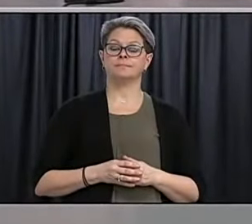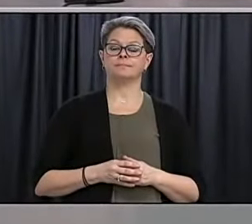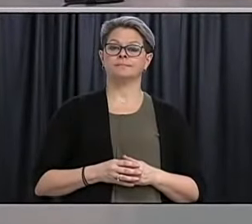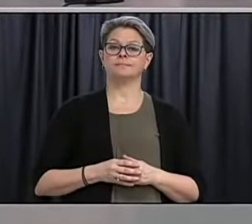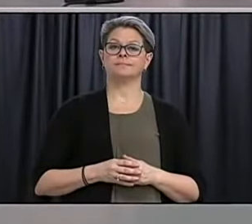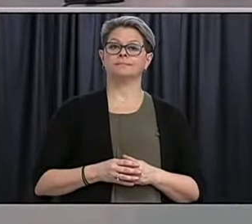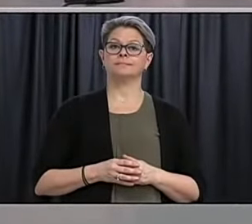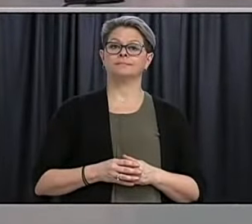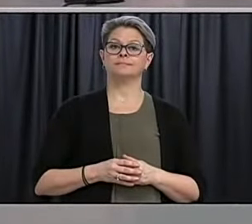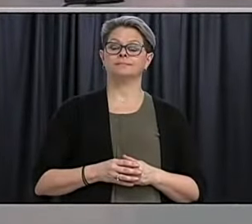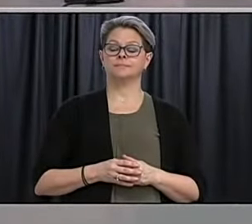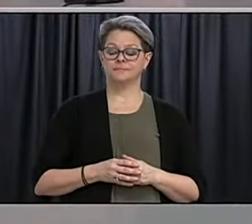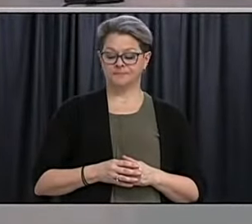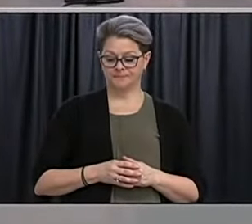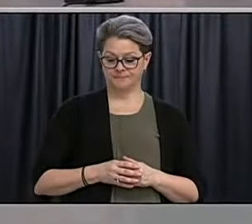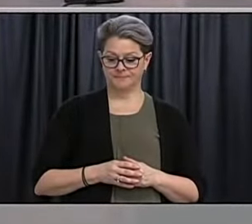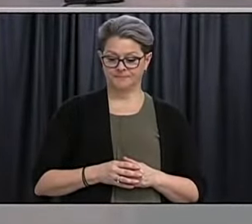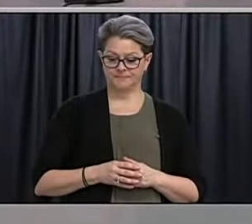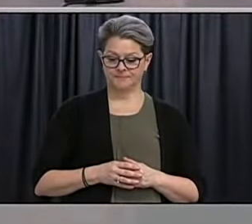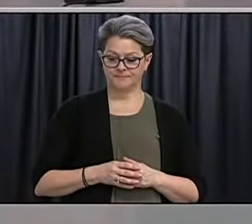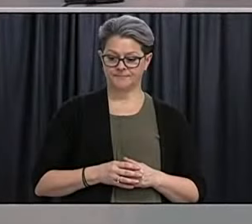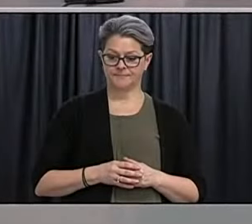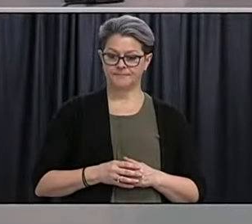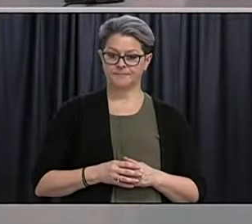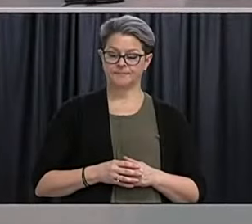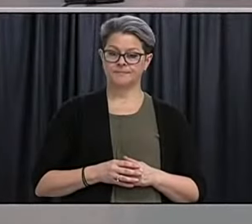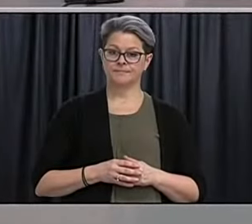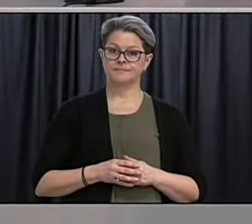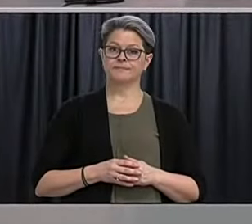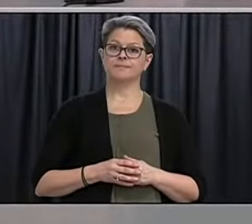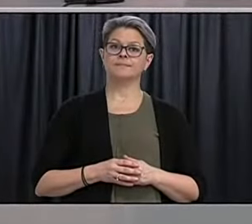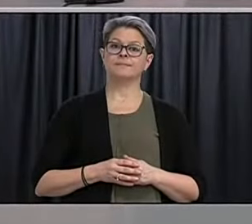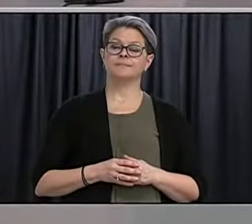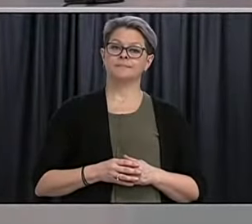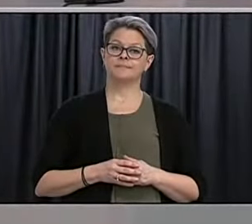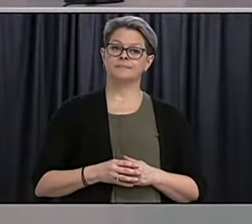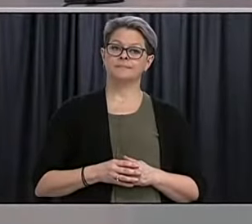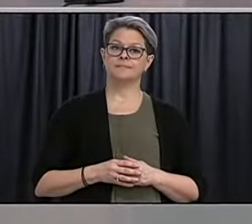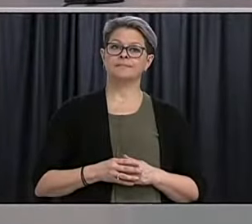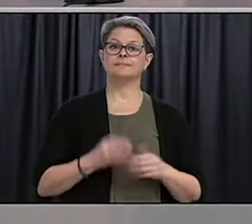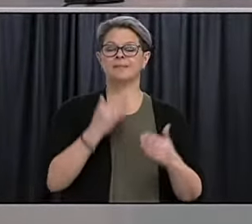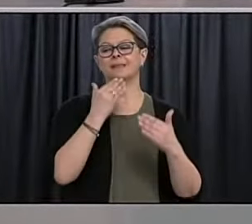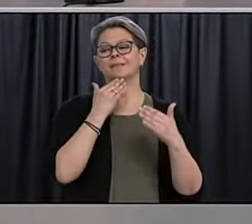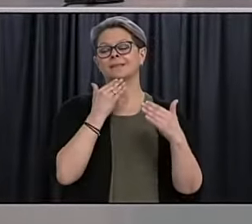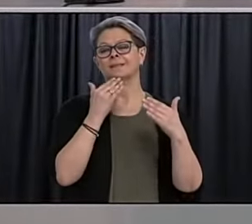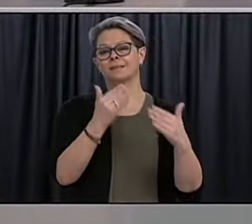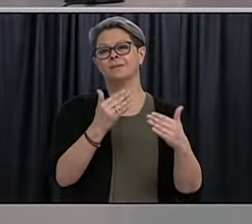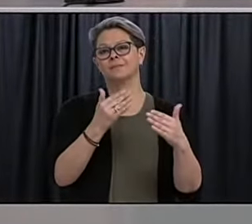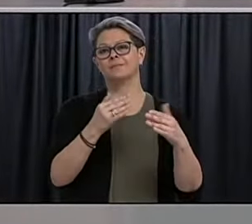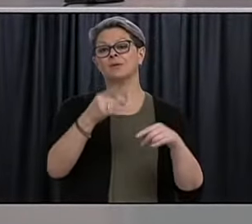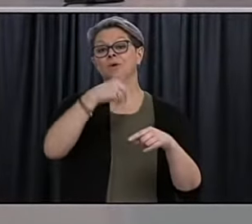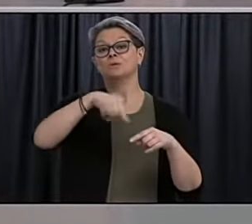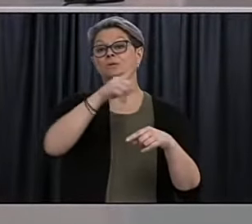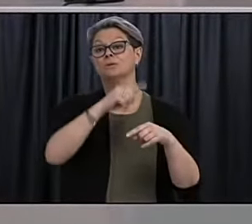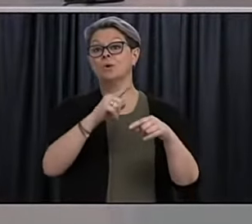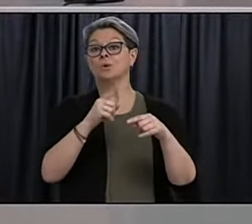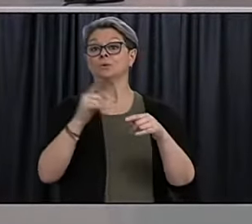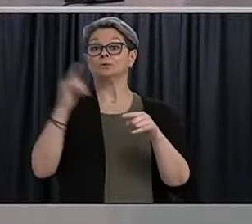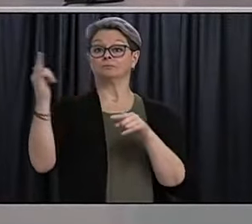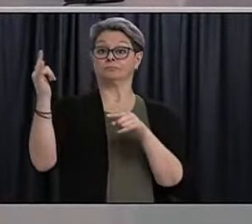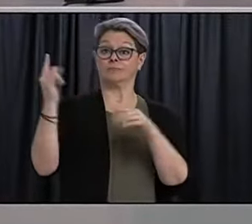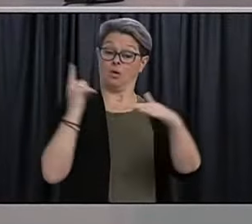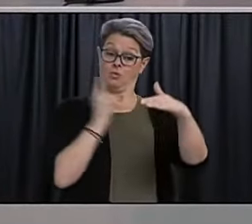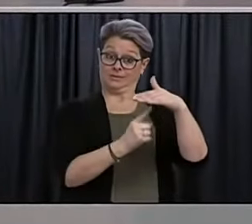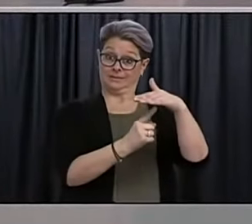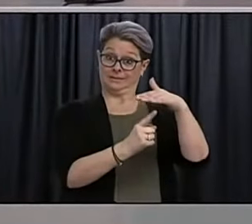Thank you. For those who are in a continuous state of self-isolation, or those who return to the province have self-isolated, can they still available